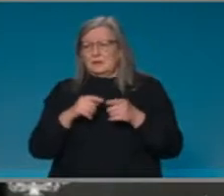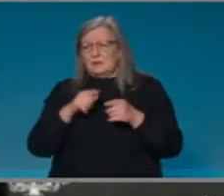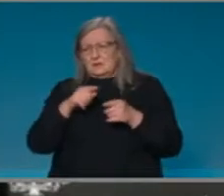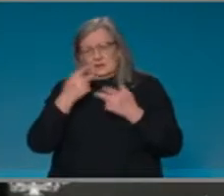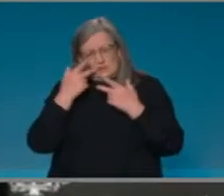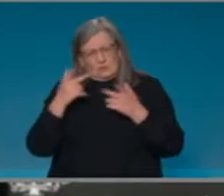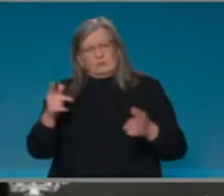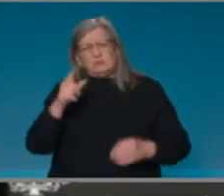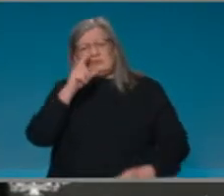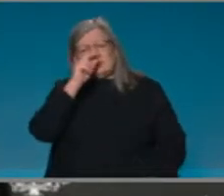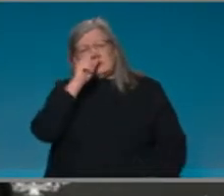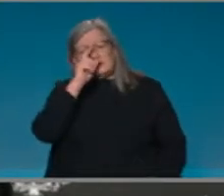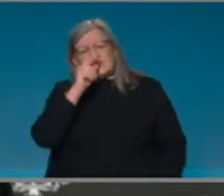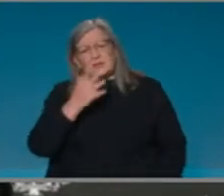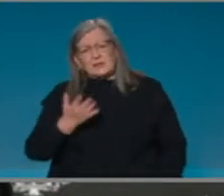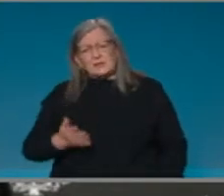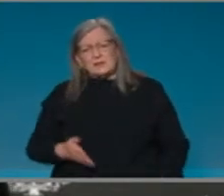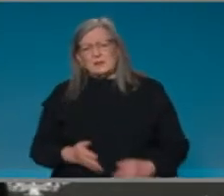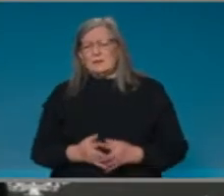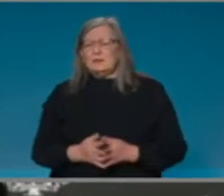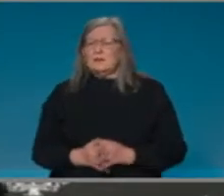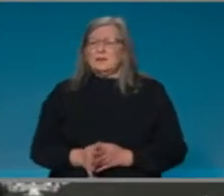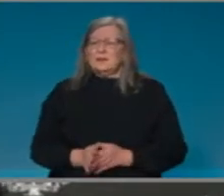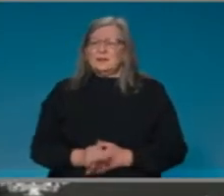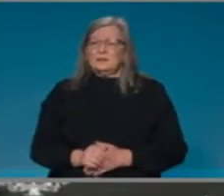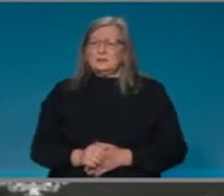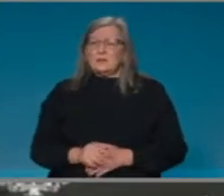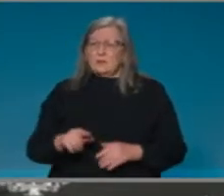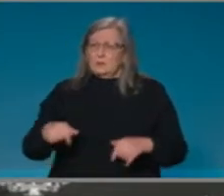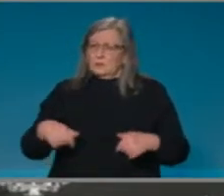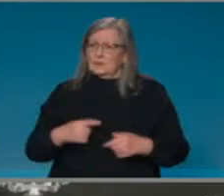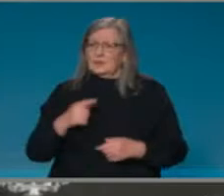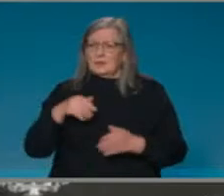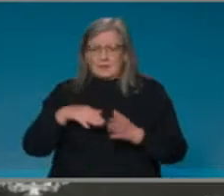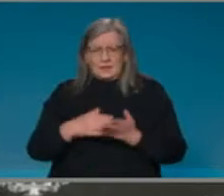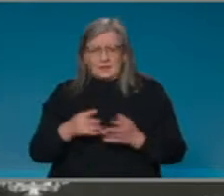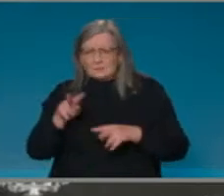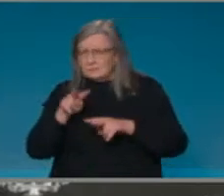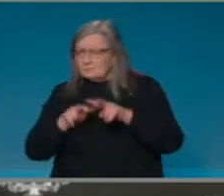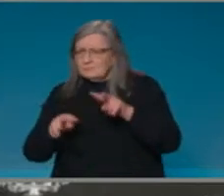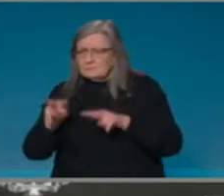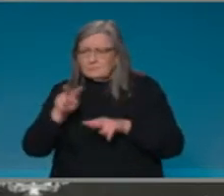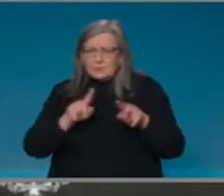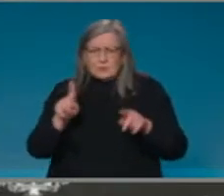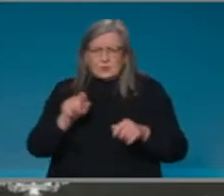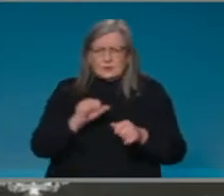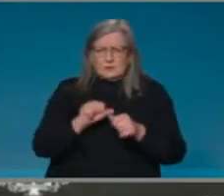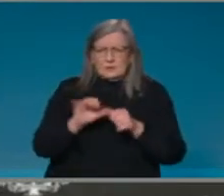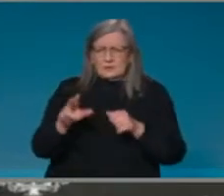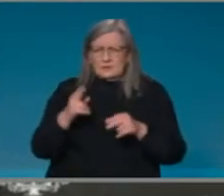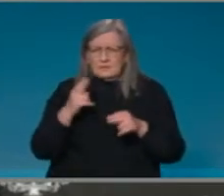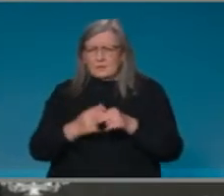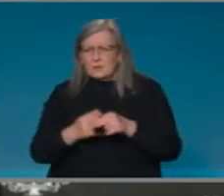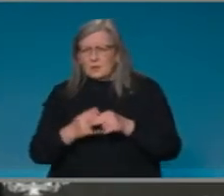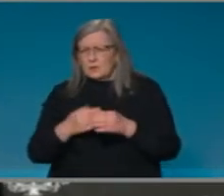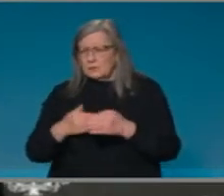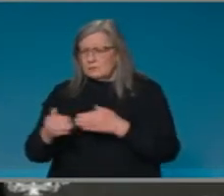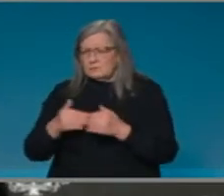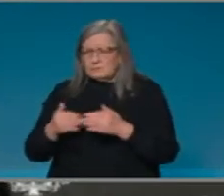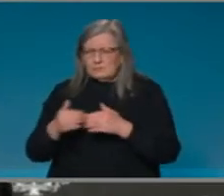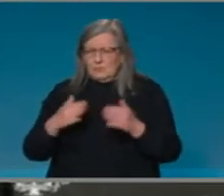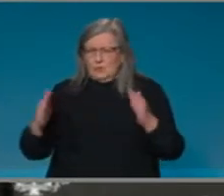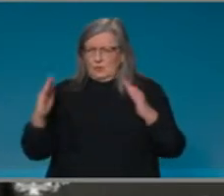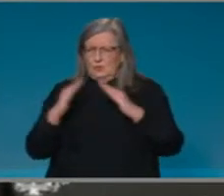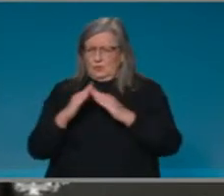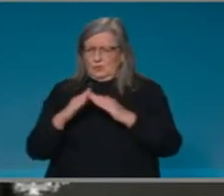and are in fact in ongoing assessment of home quarantine standards. And I think we're seeing through